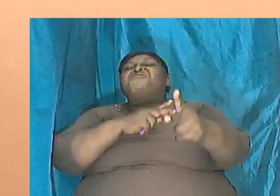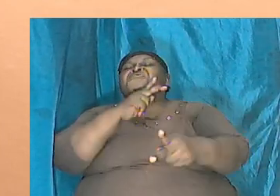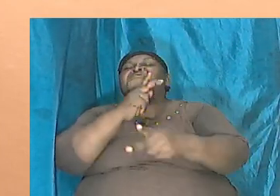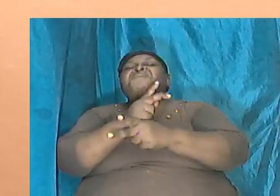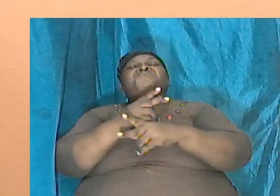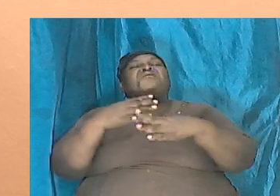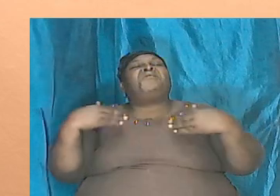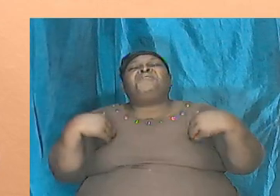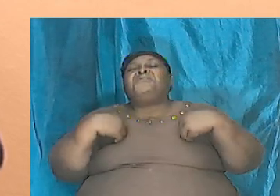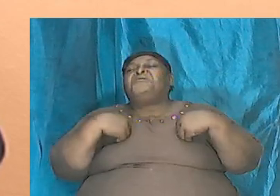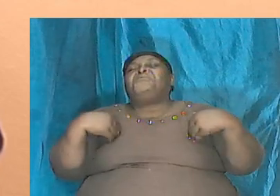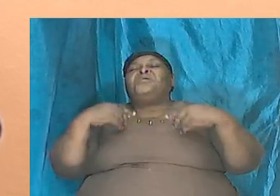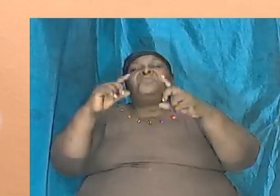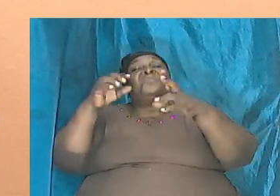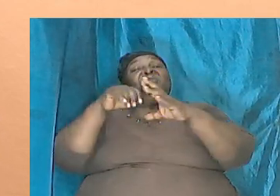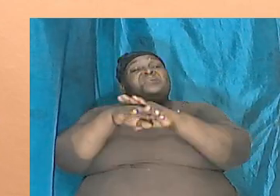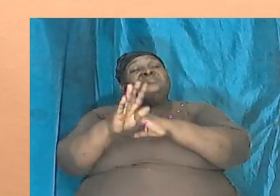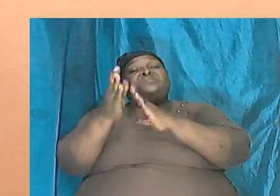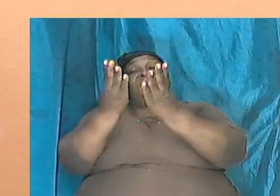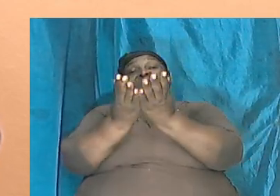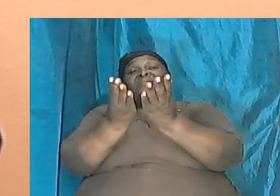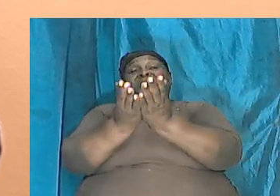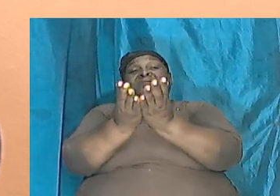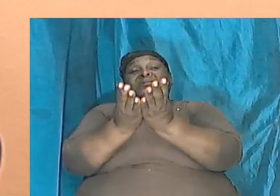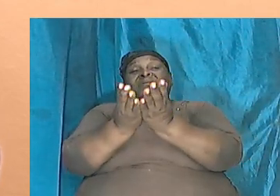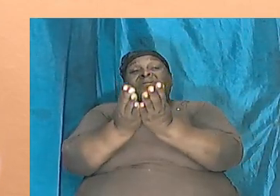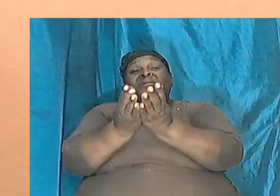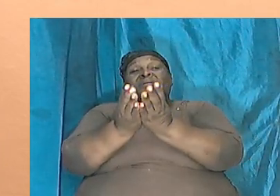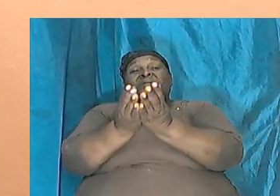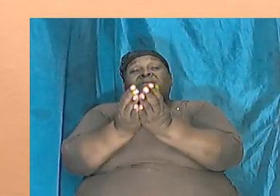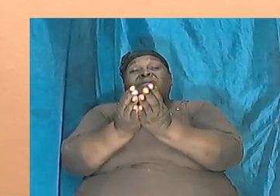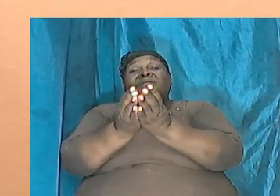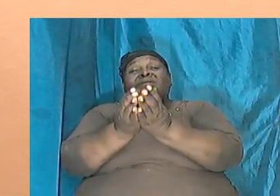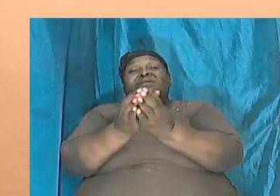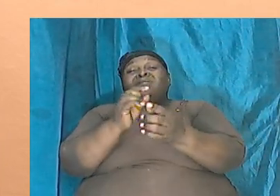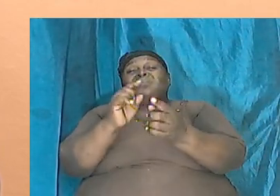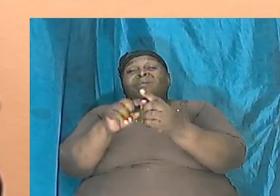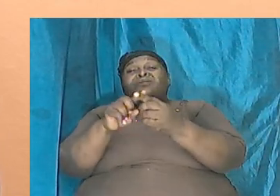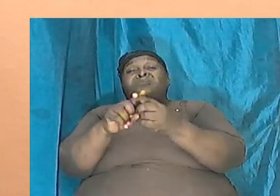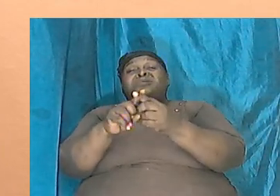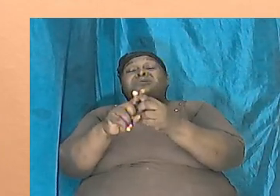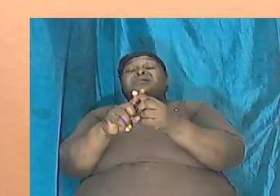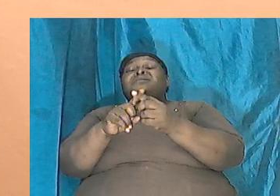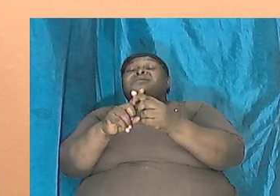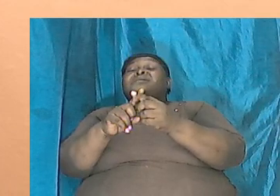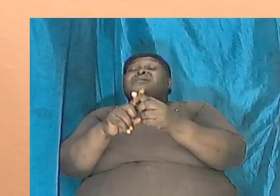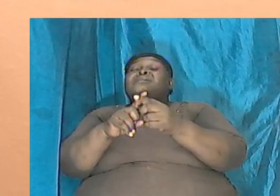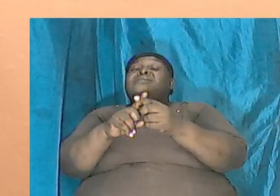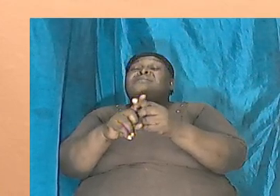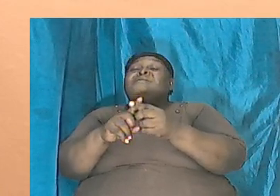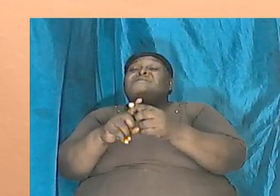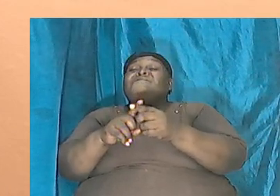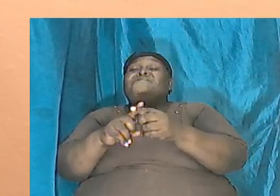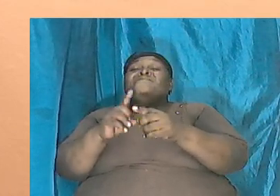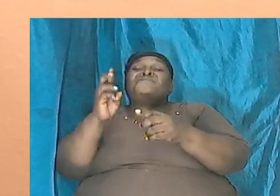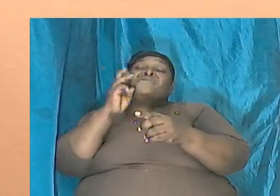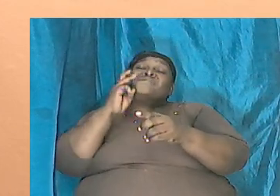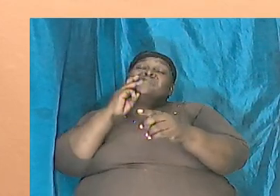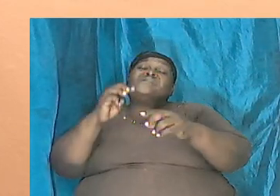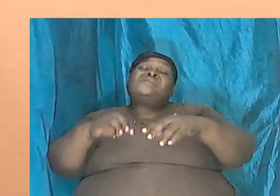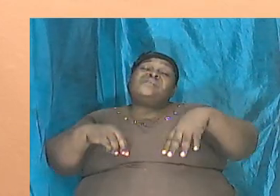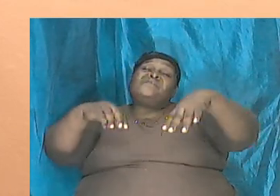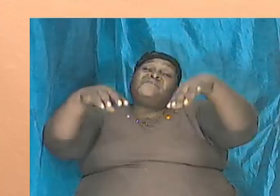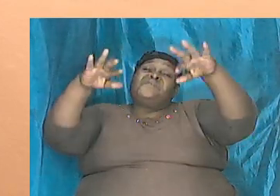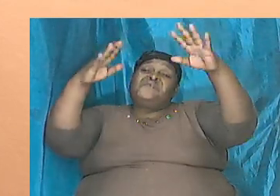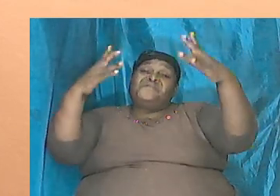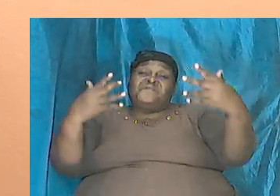and when they work out how many different kinds they are which we will get to later on it works out at about a thousand